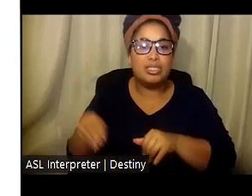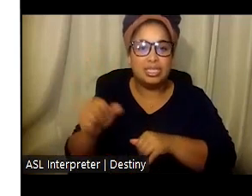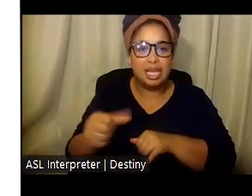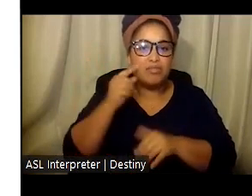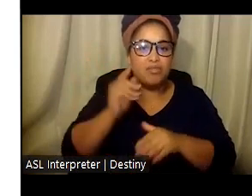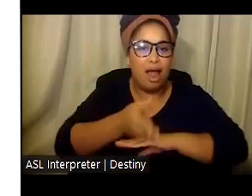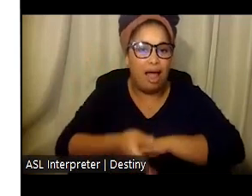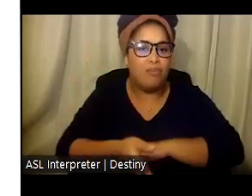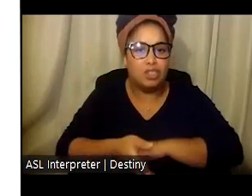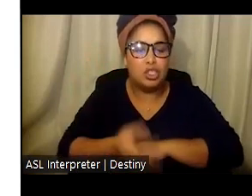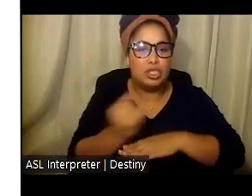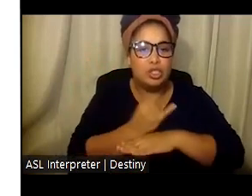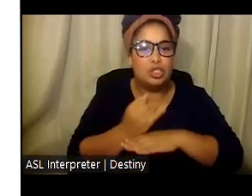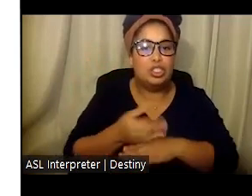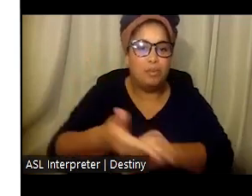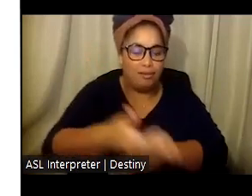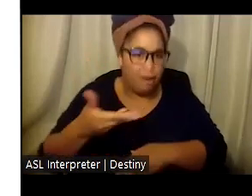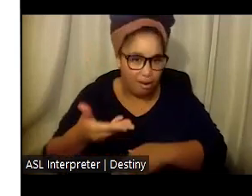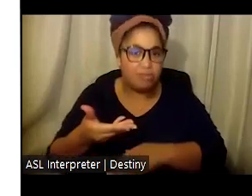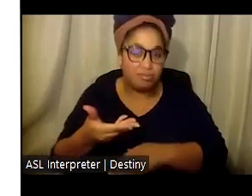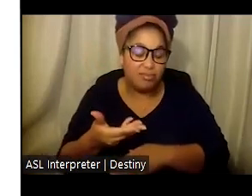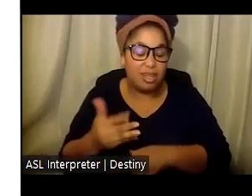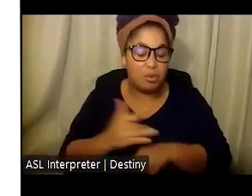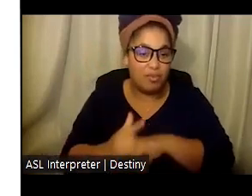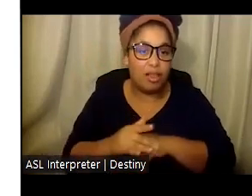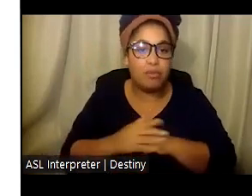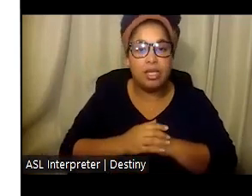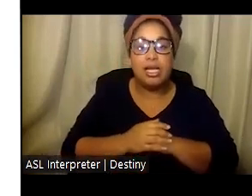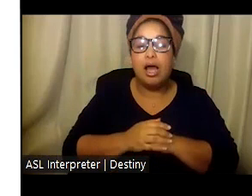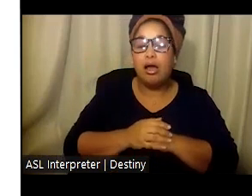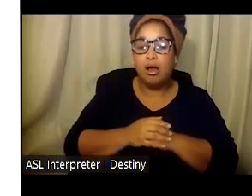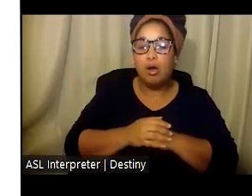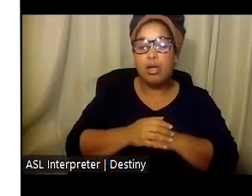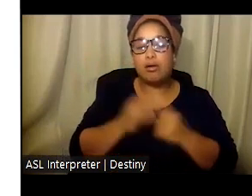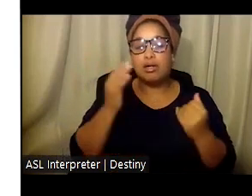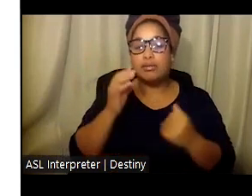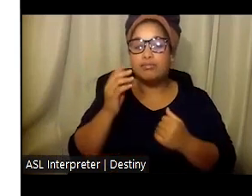This program is anticipated to be available in 2023.